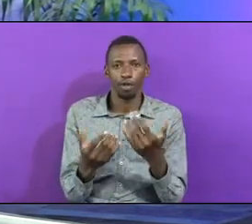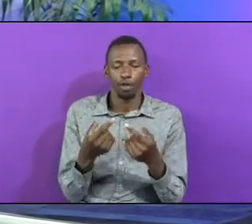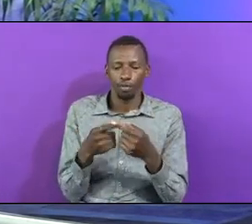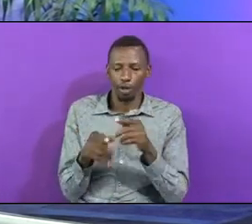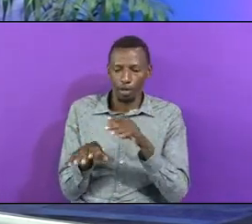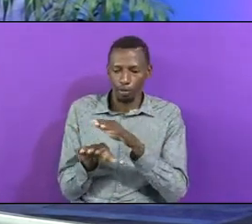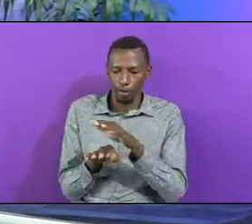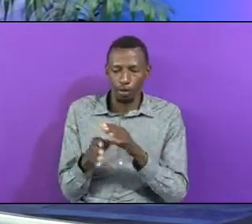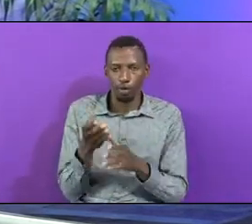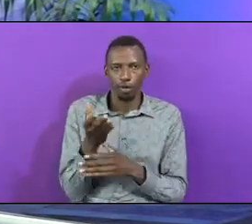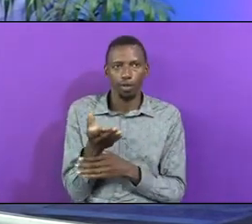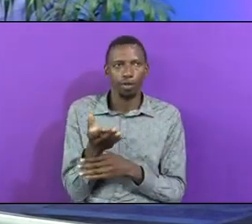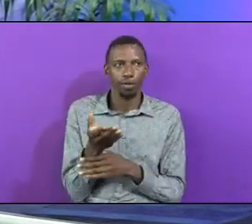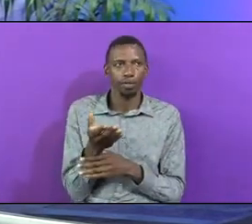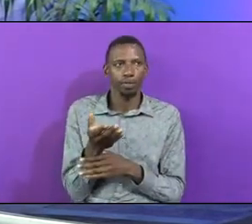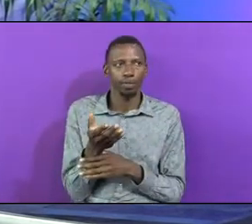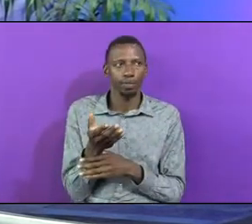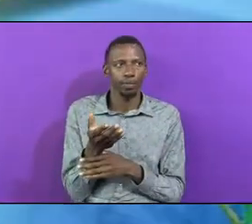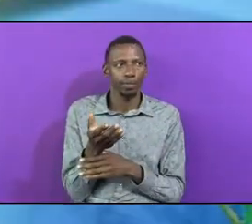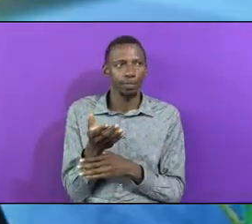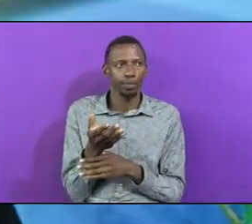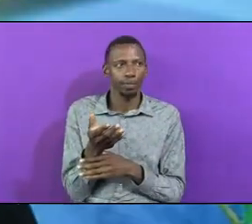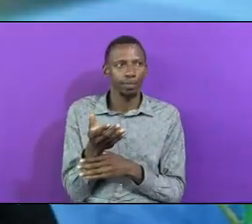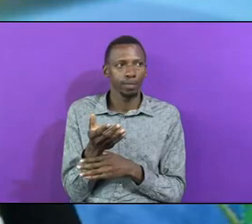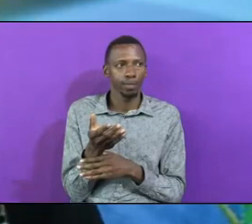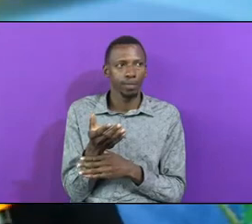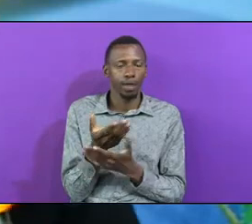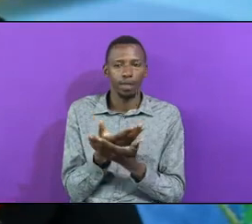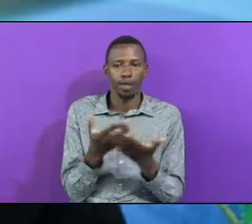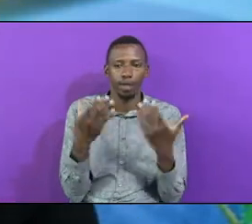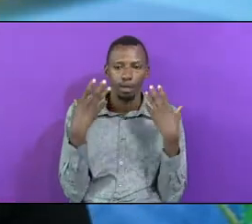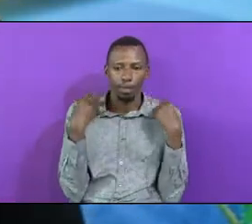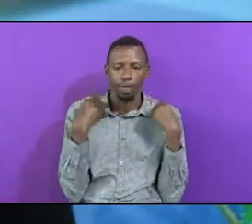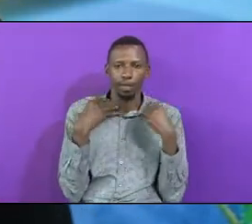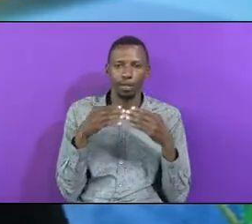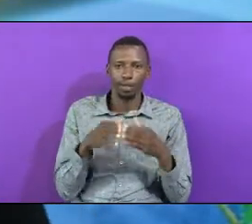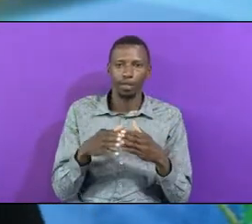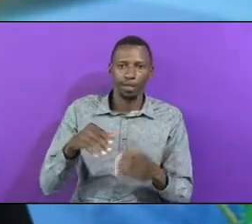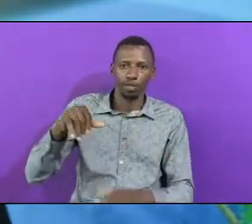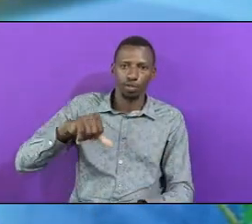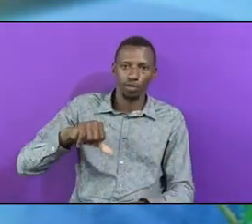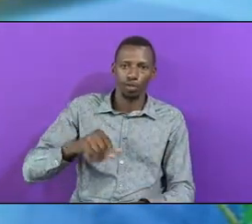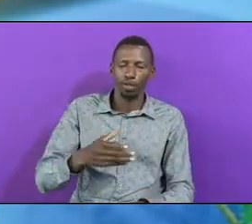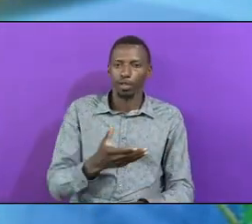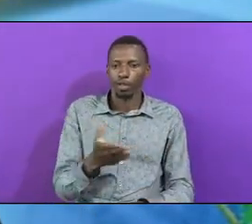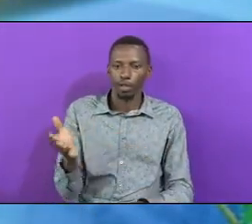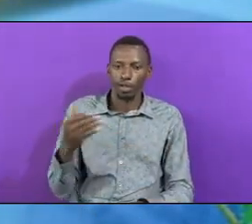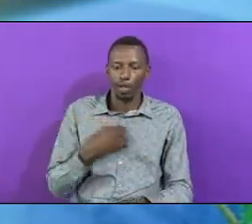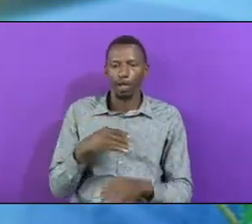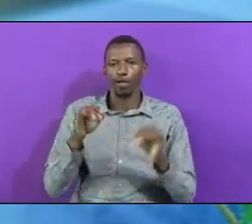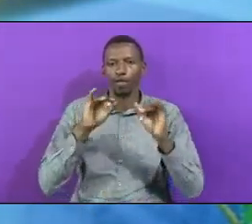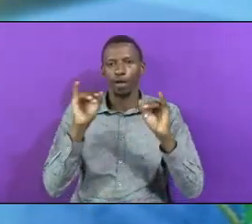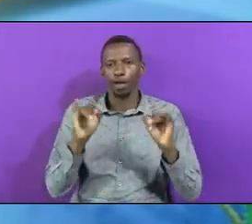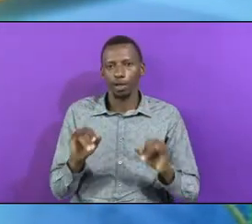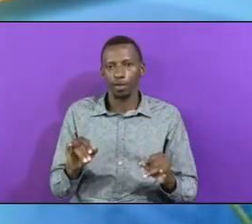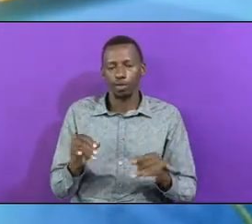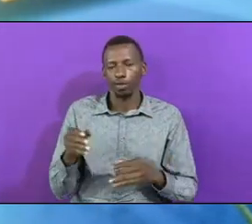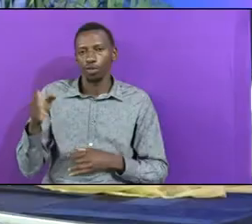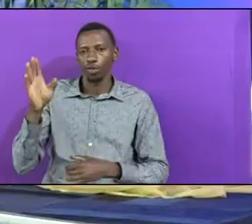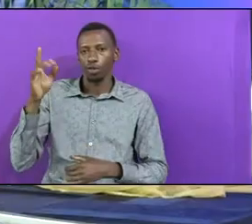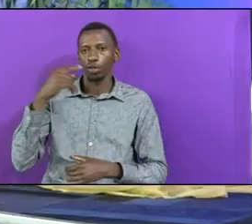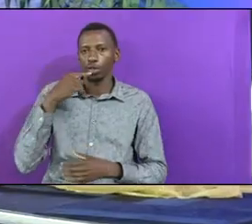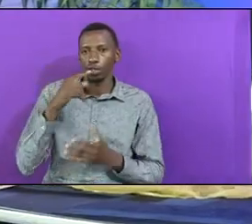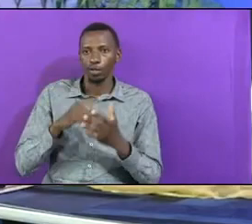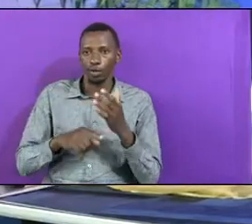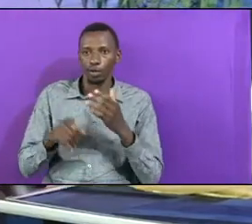Cloud Below The Pillar They Practice Sexual Immorality They Are Idols And God Spoke And Said They Will Never Enter My